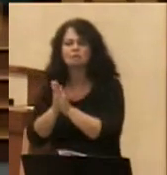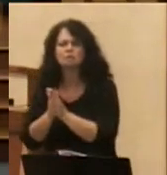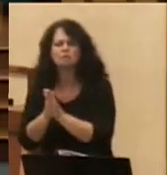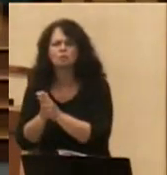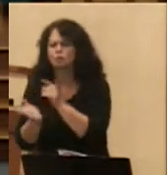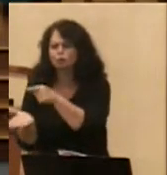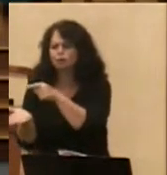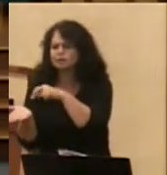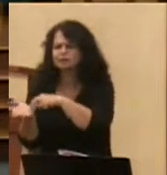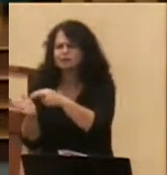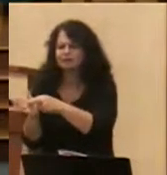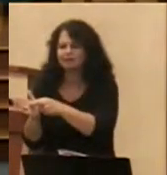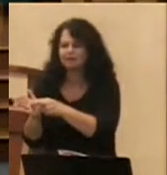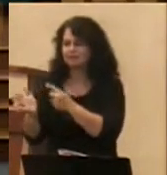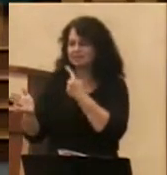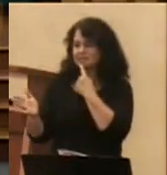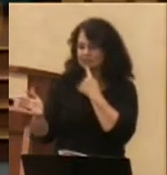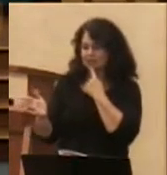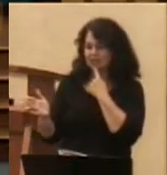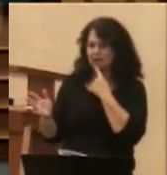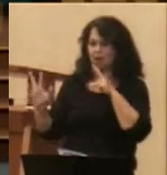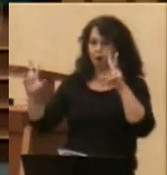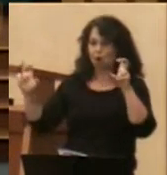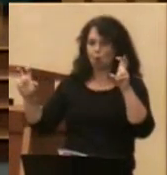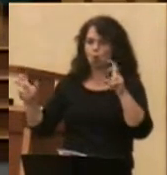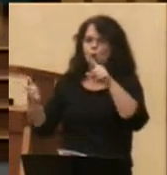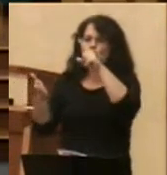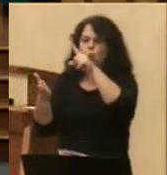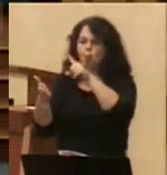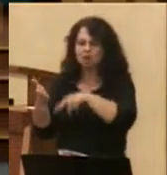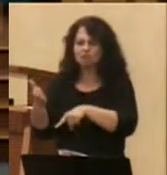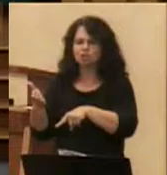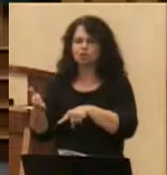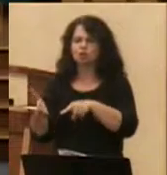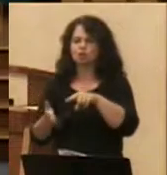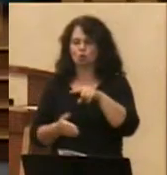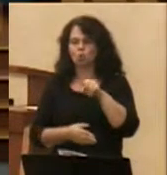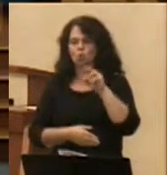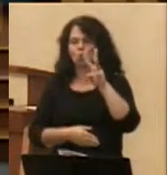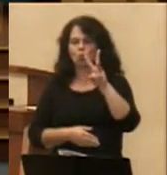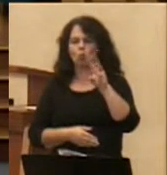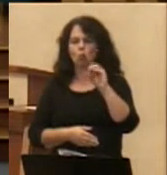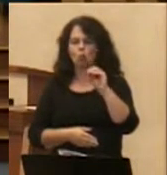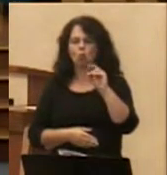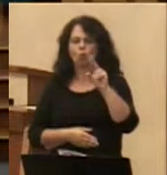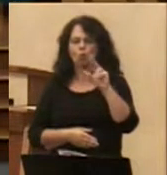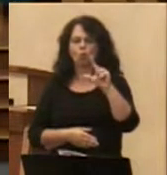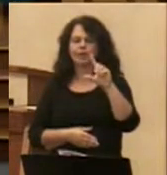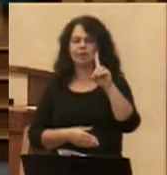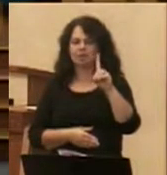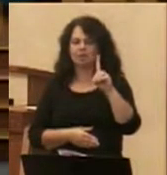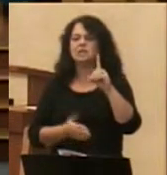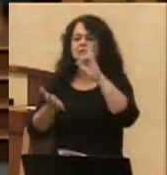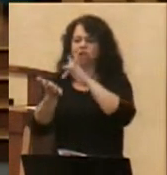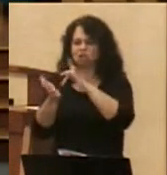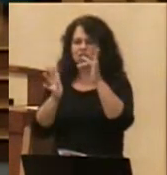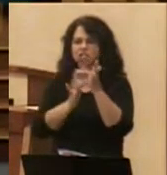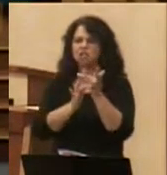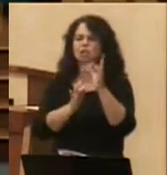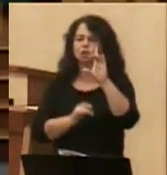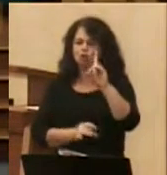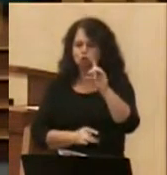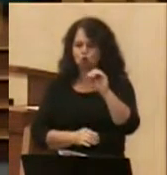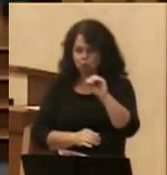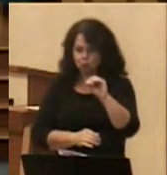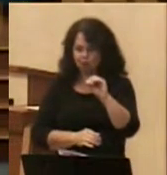letters stood for what would Jesus do and an effort to help people not make rash decisions but instead